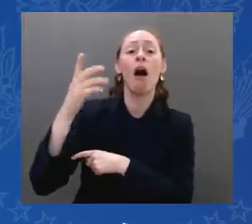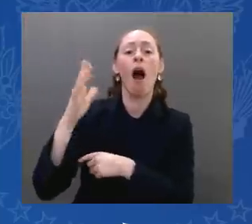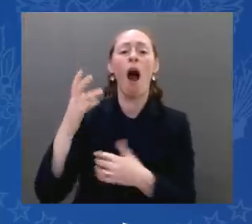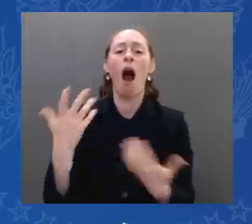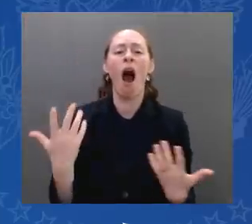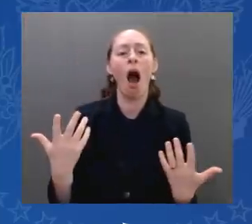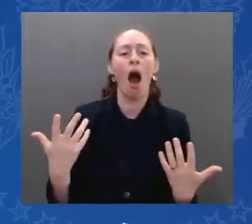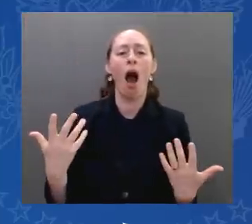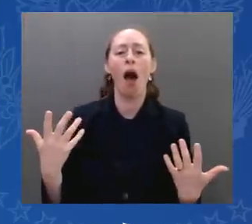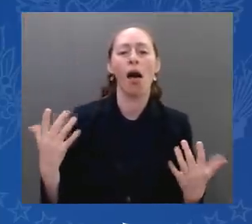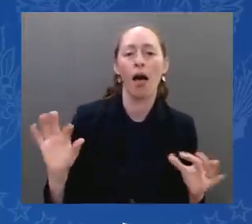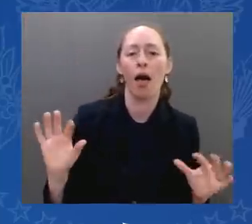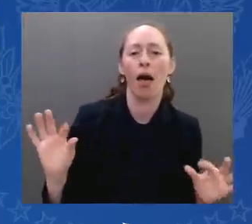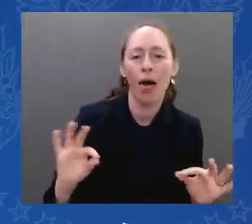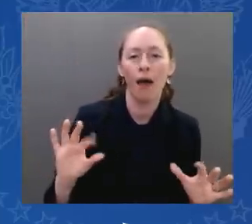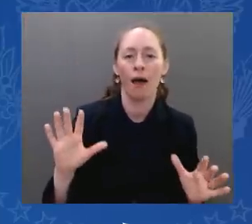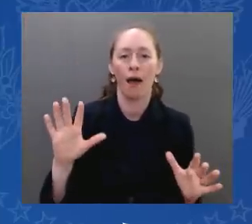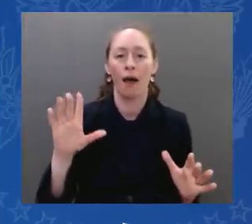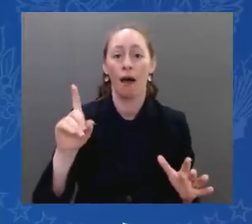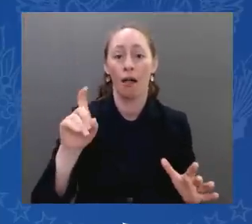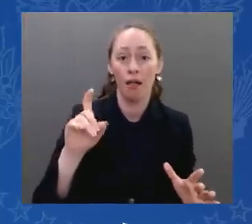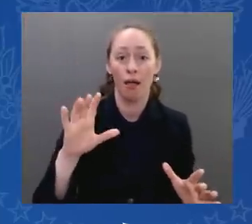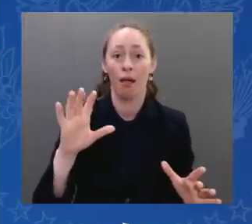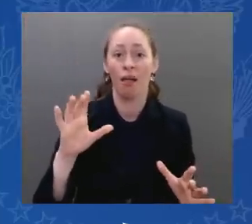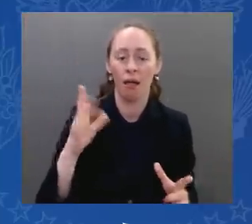world, will pay a heavy price.